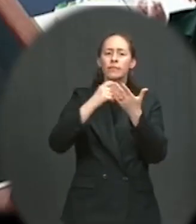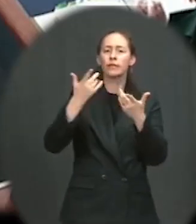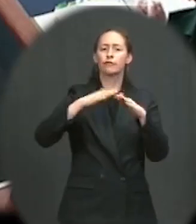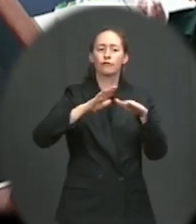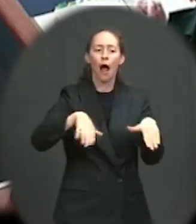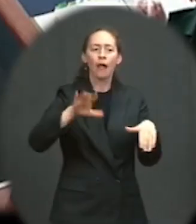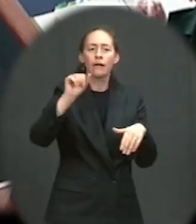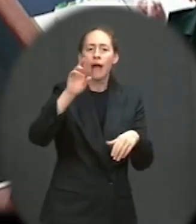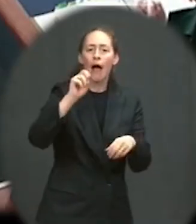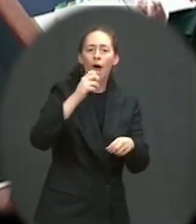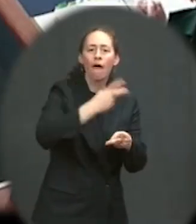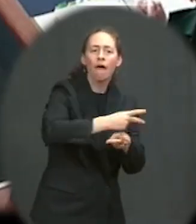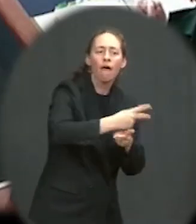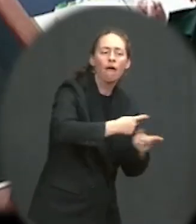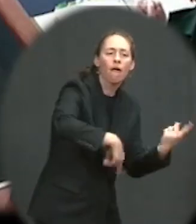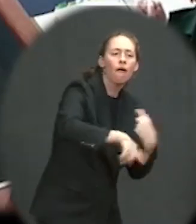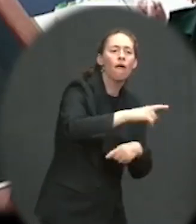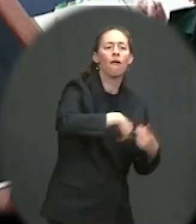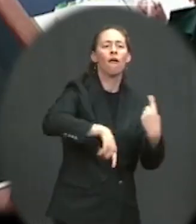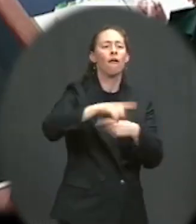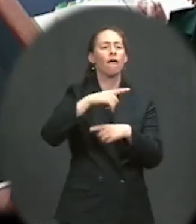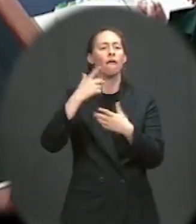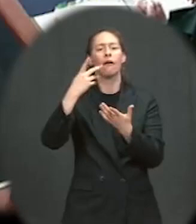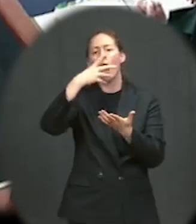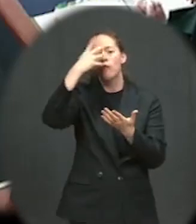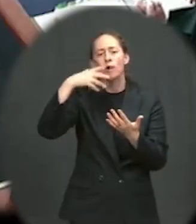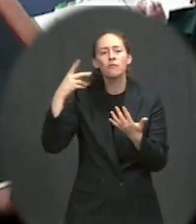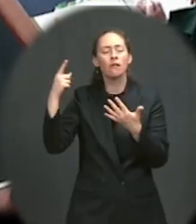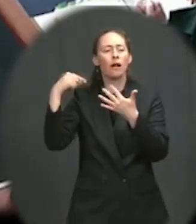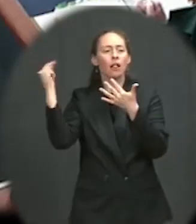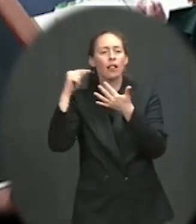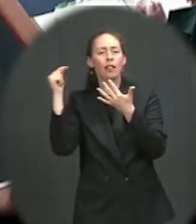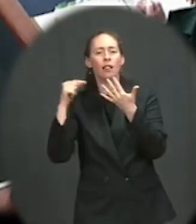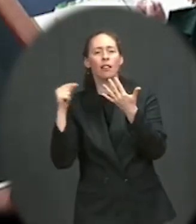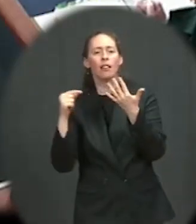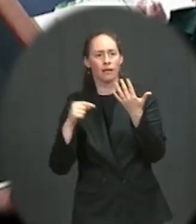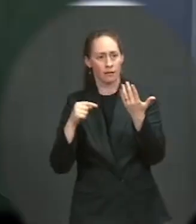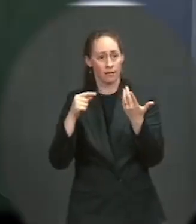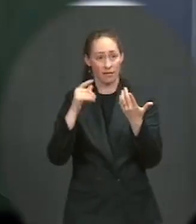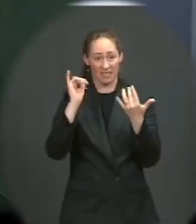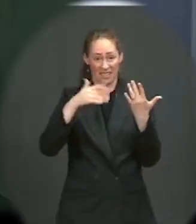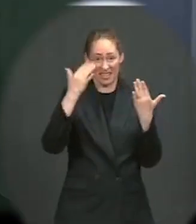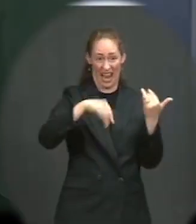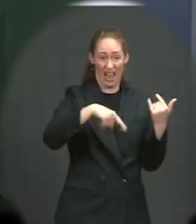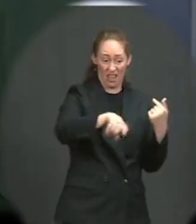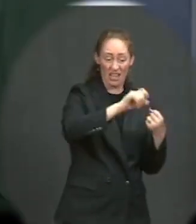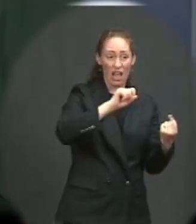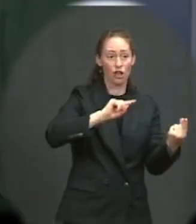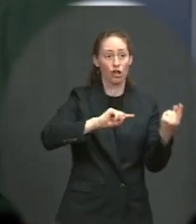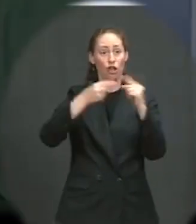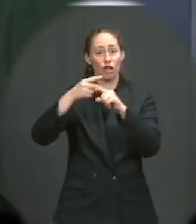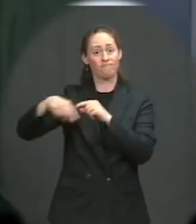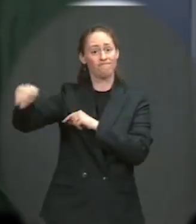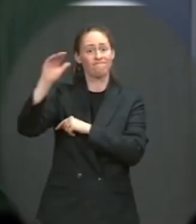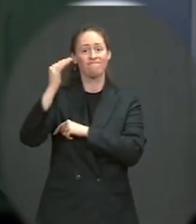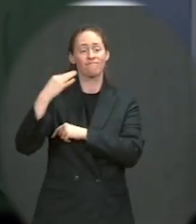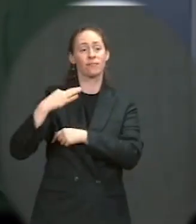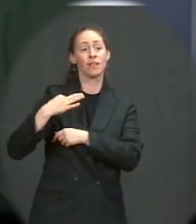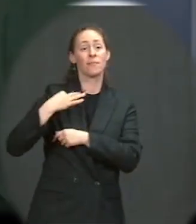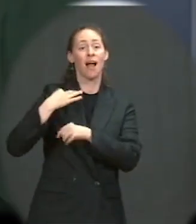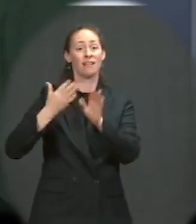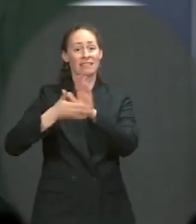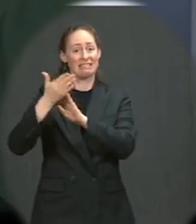plan, immigration reform, there's a number of different things. I will say that the American Families Plan is a part of the